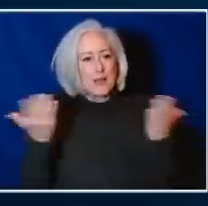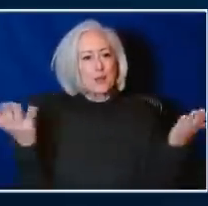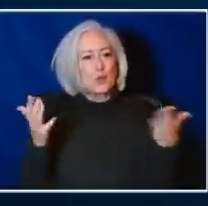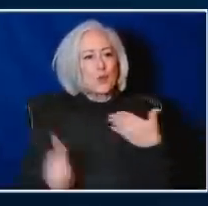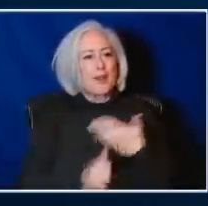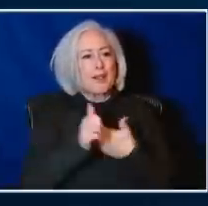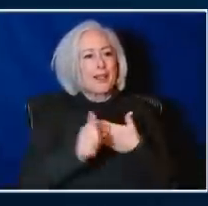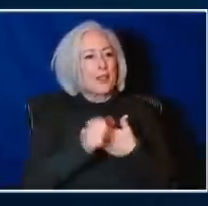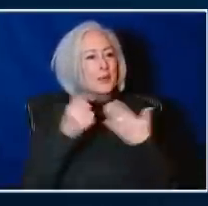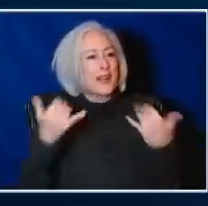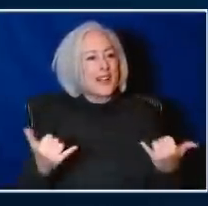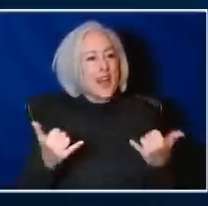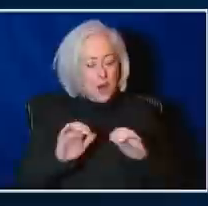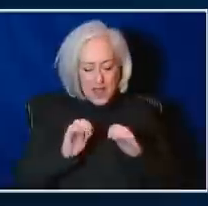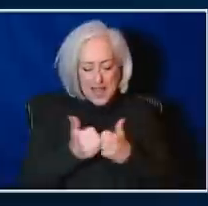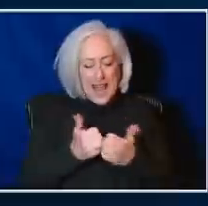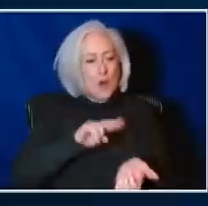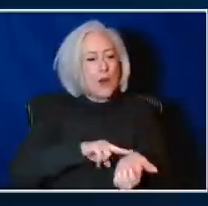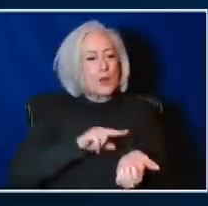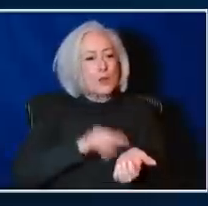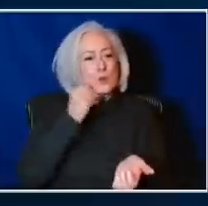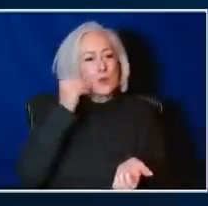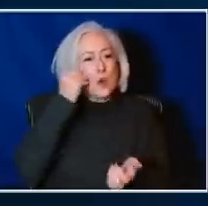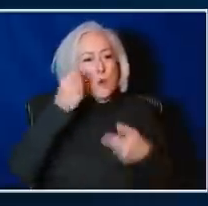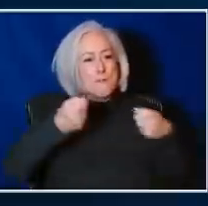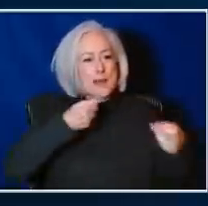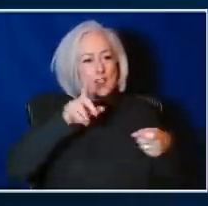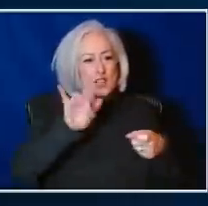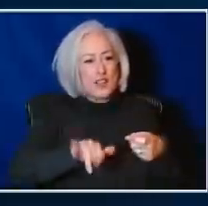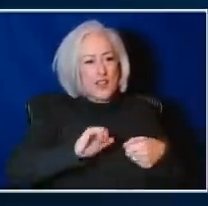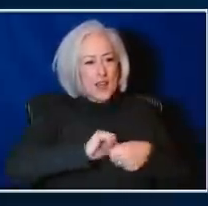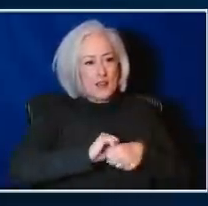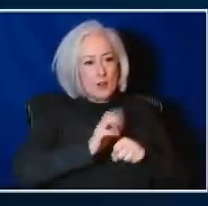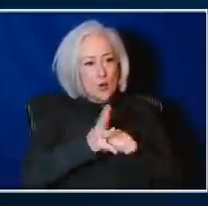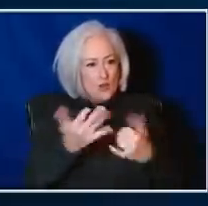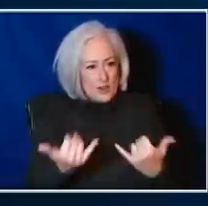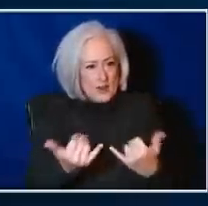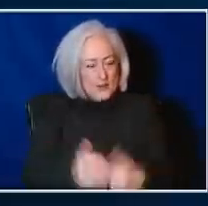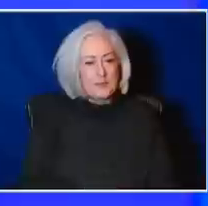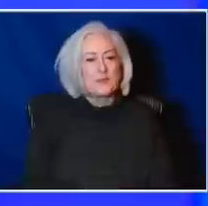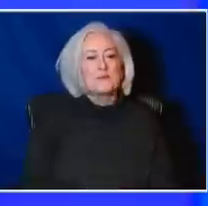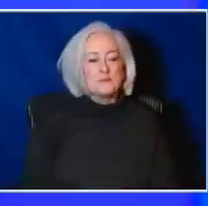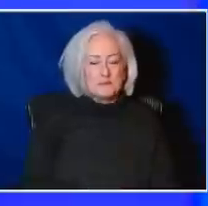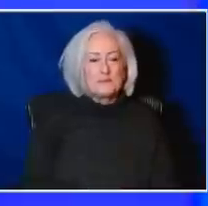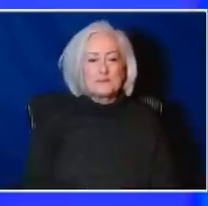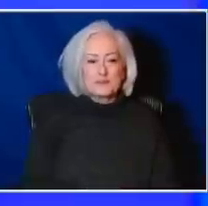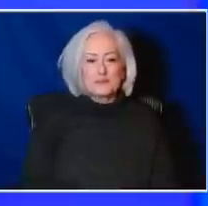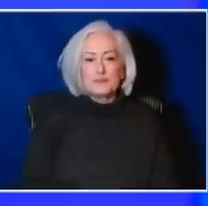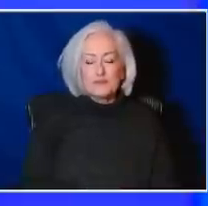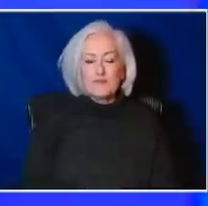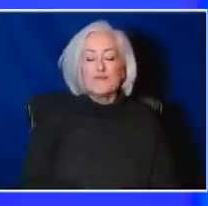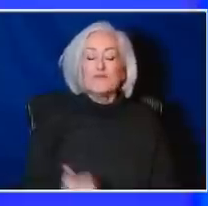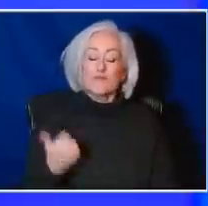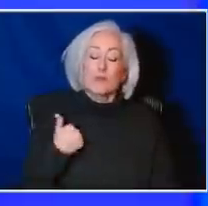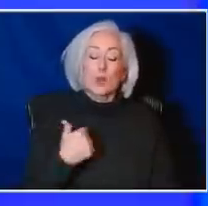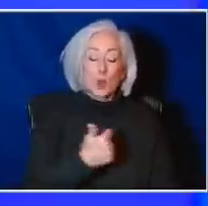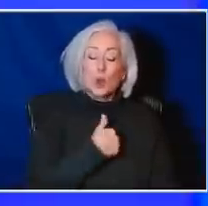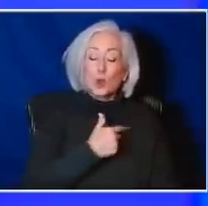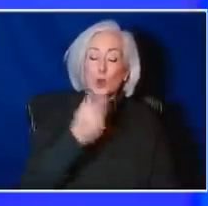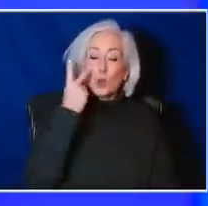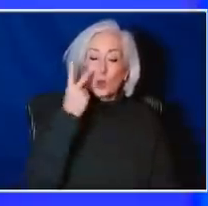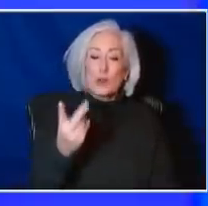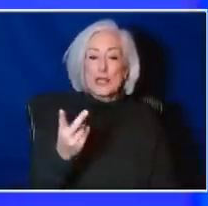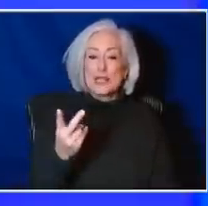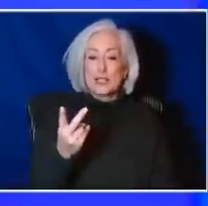nursing homes handling this part of the pandemic today? You know, we really saw on a huge